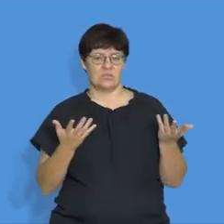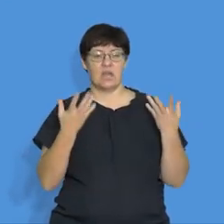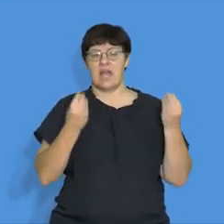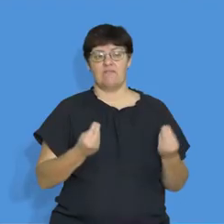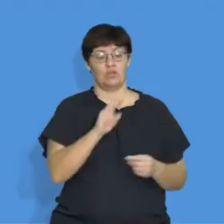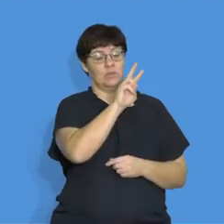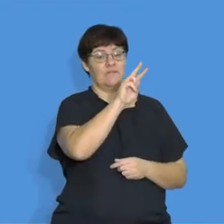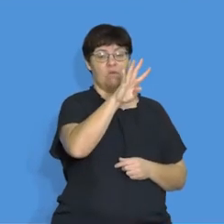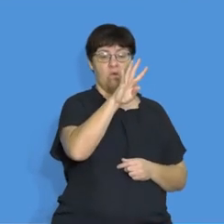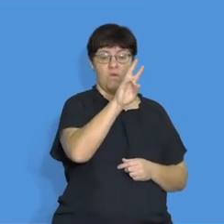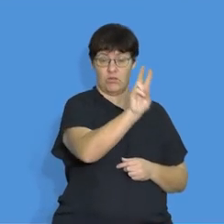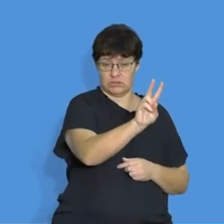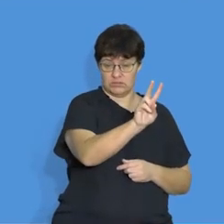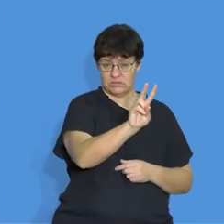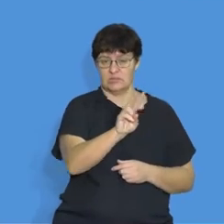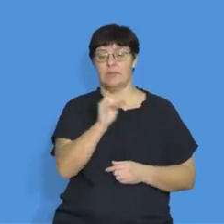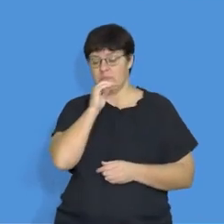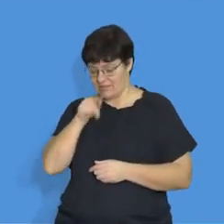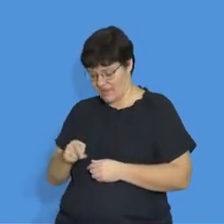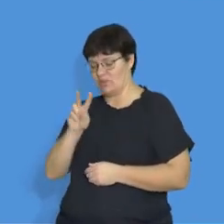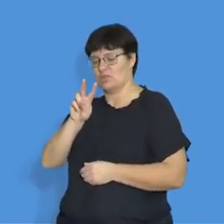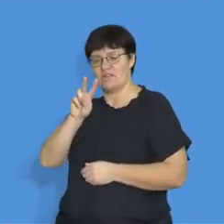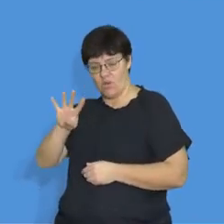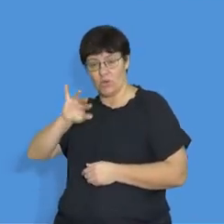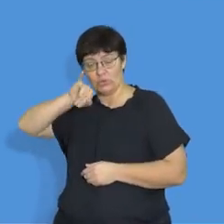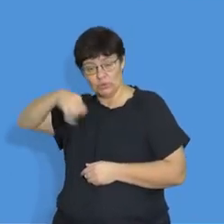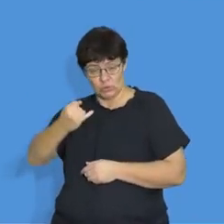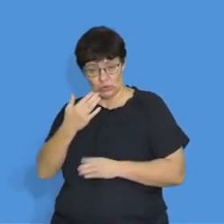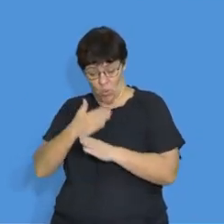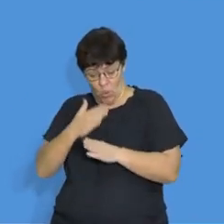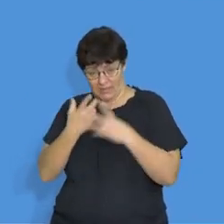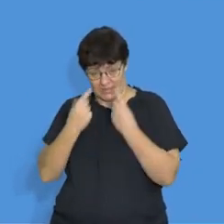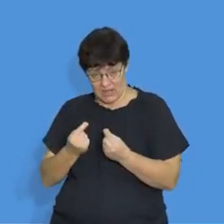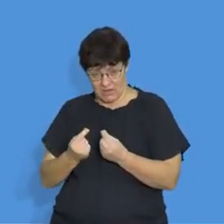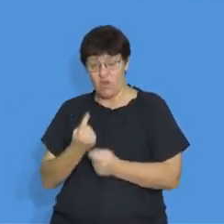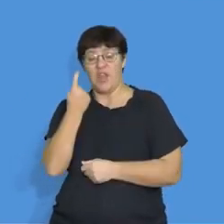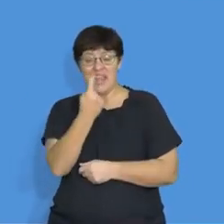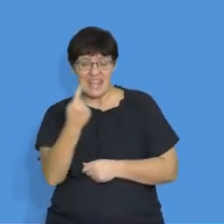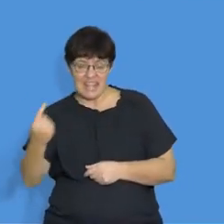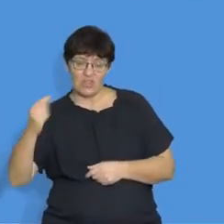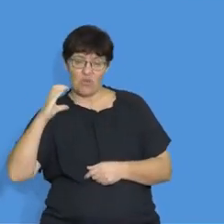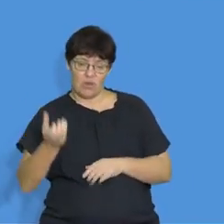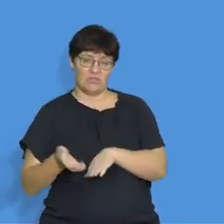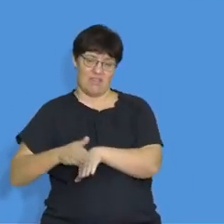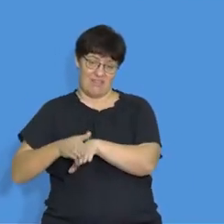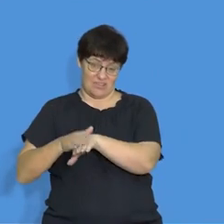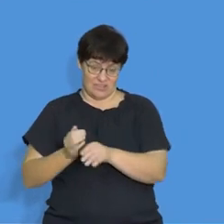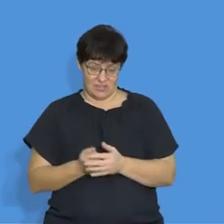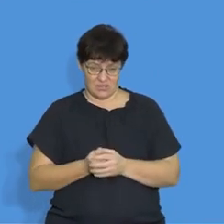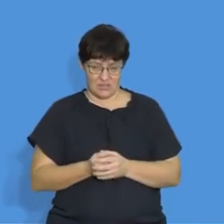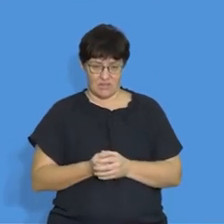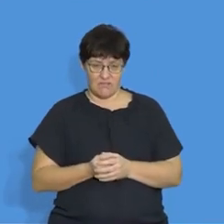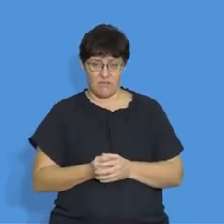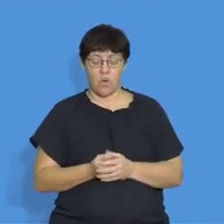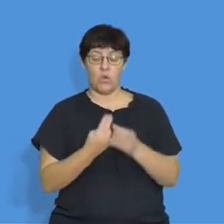24 volts, it means that there is 24 joules of work done for every coulomb of charge. And when we say per unit